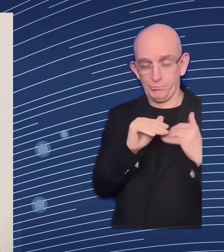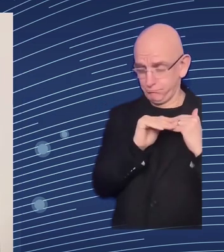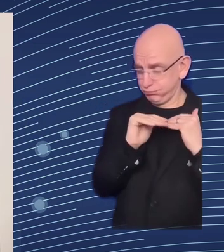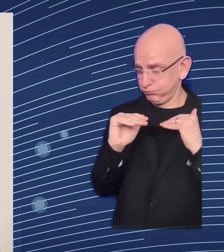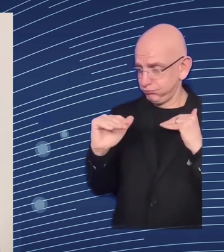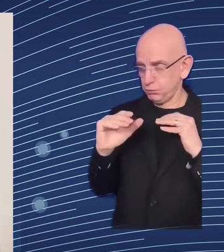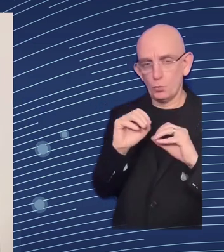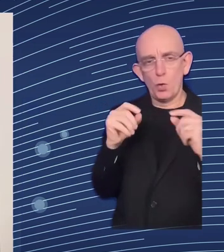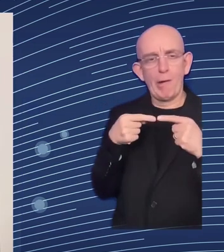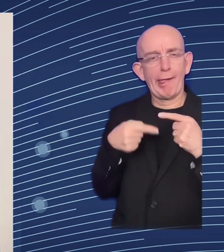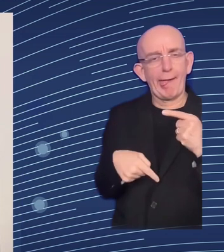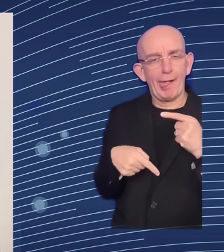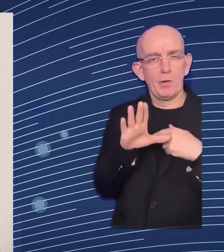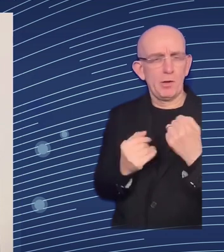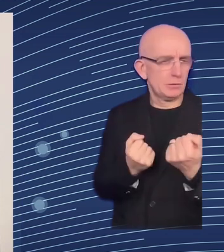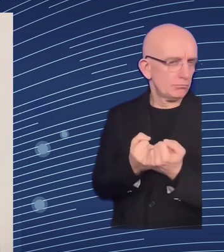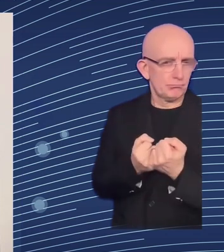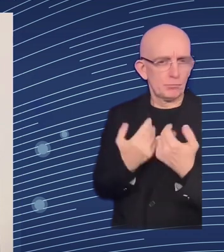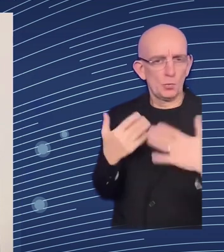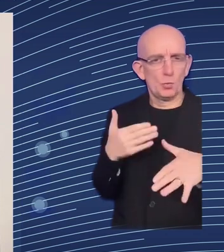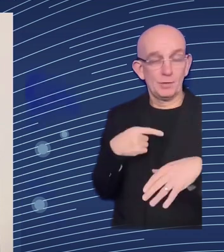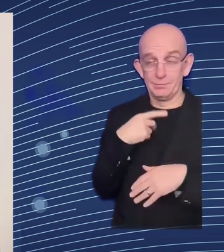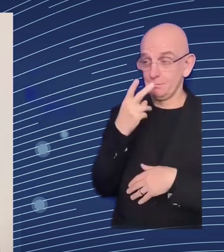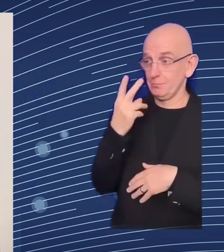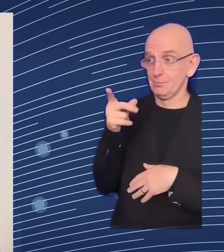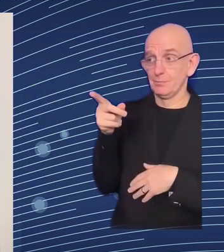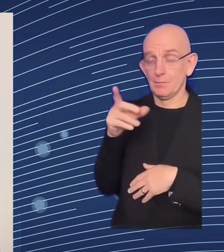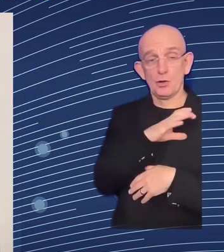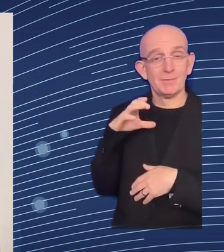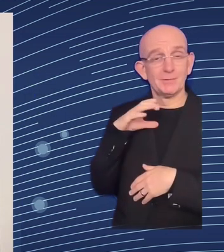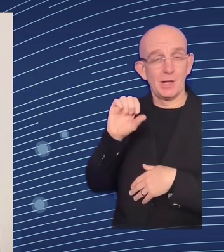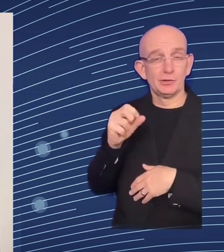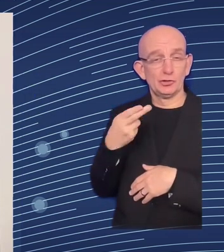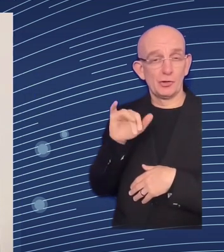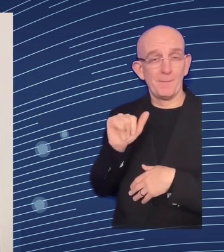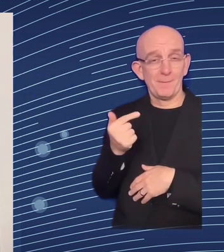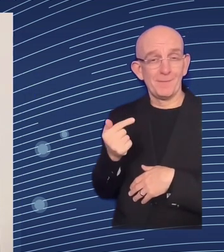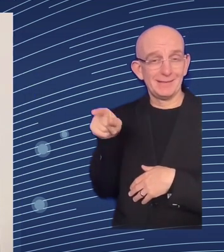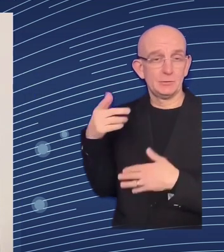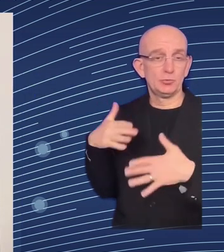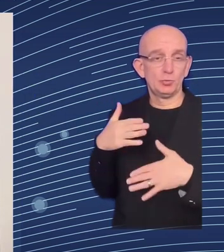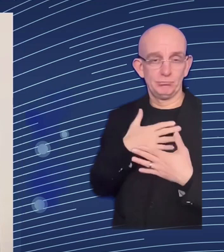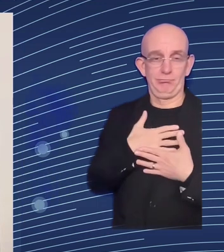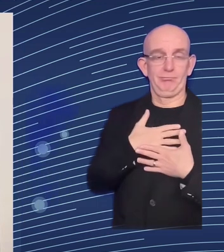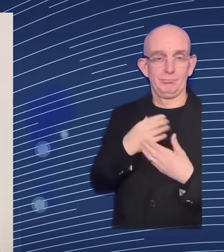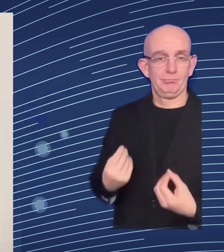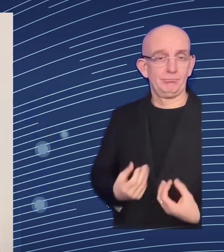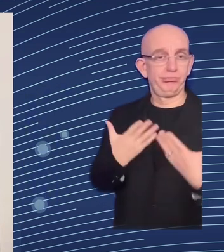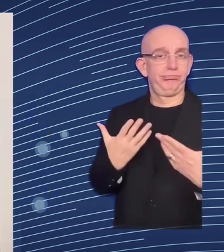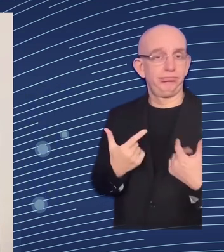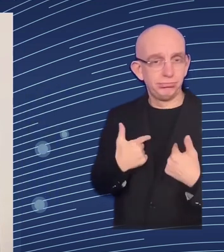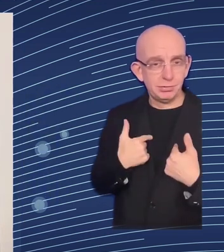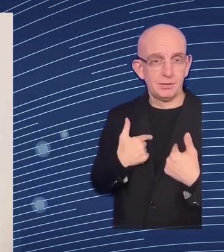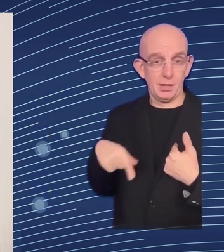sustained inclusive economic growth and will not have a workforce prepared for the more highly skilled jobs of the future